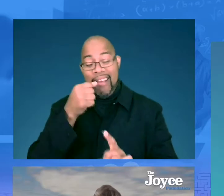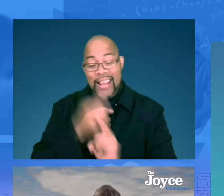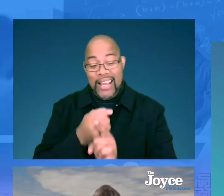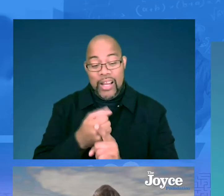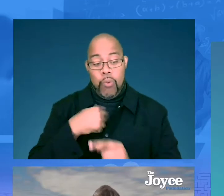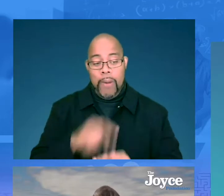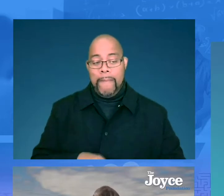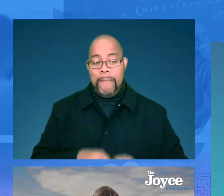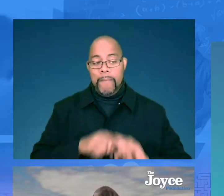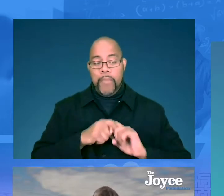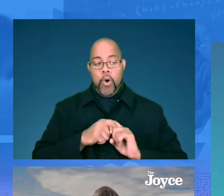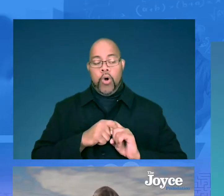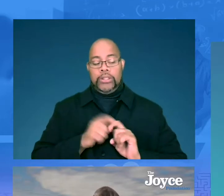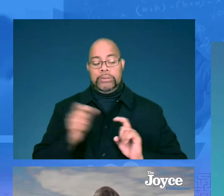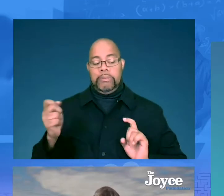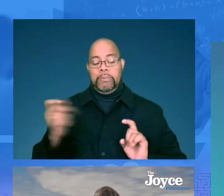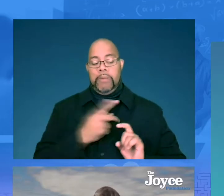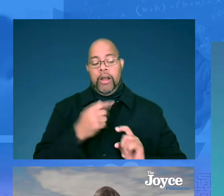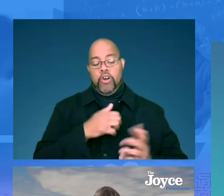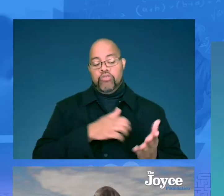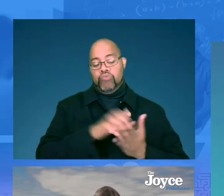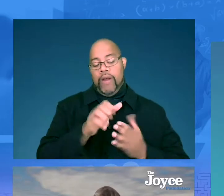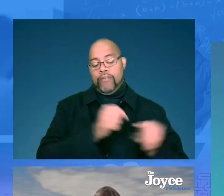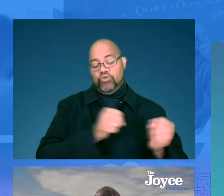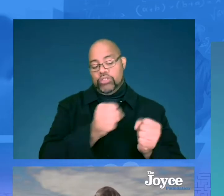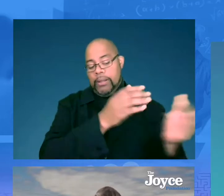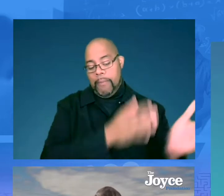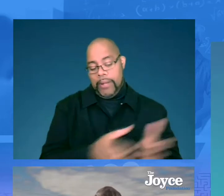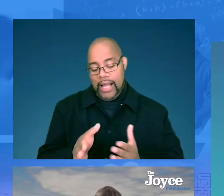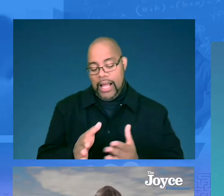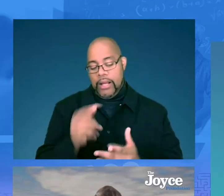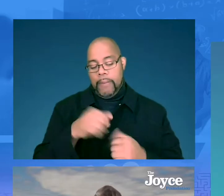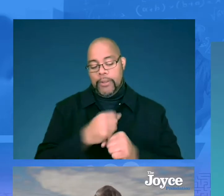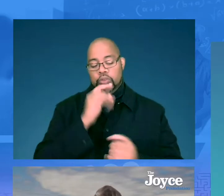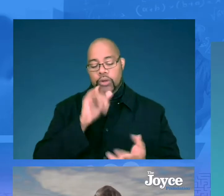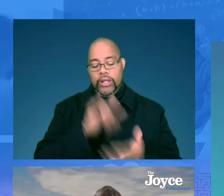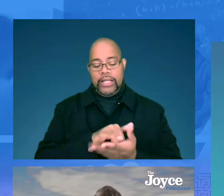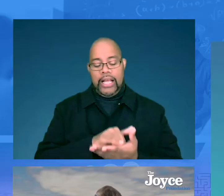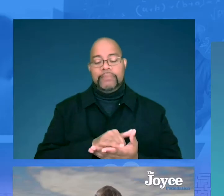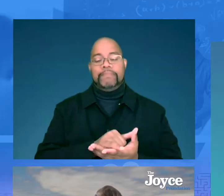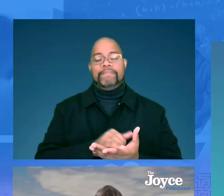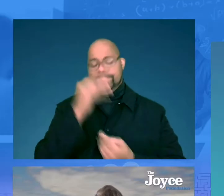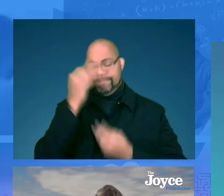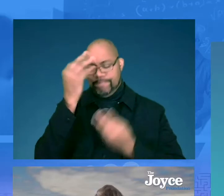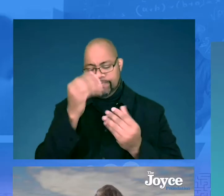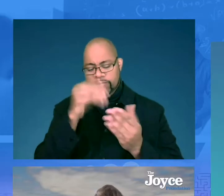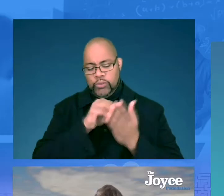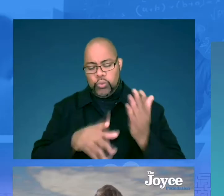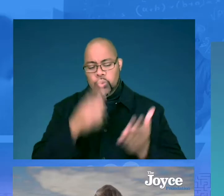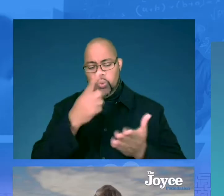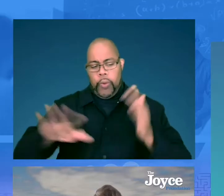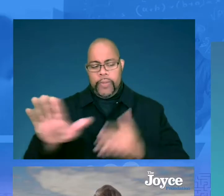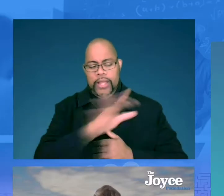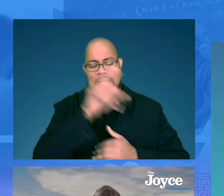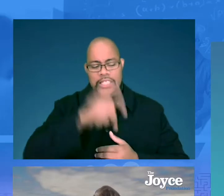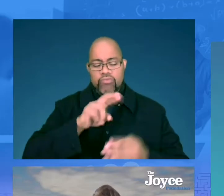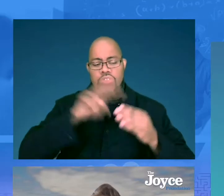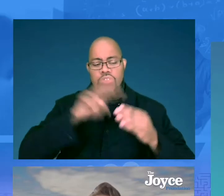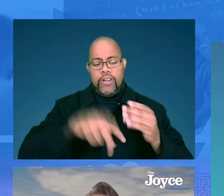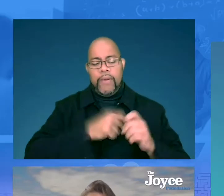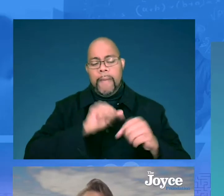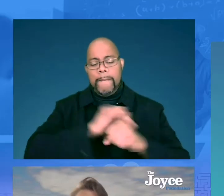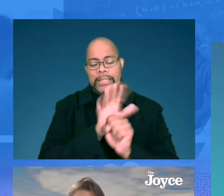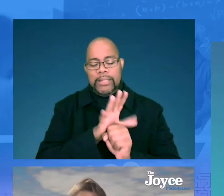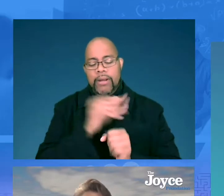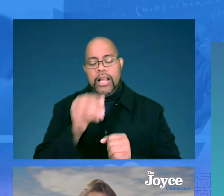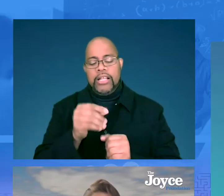when the pandemic hit, we paused and revisited our draft strategic plan to ensure that it contemplated students' needs